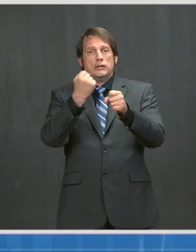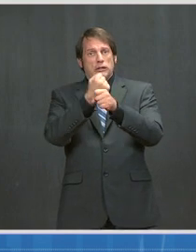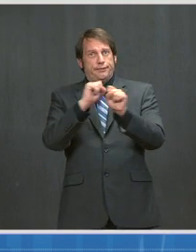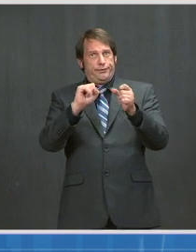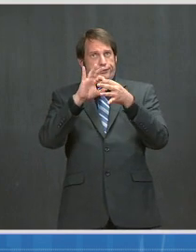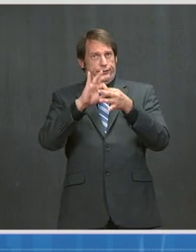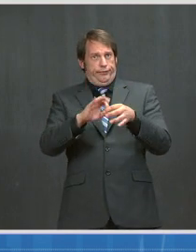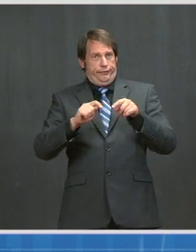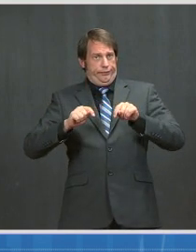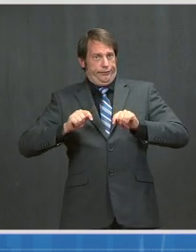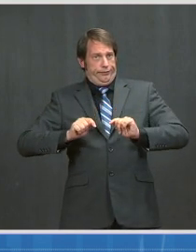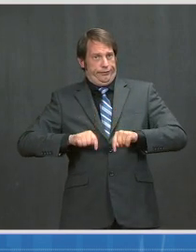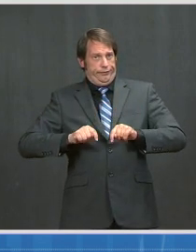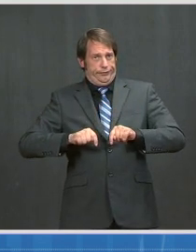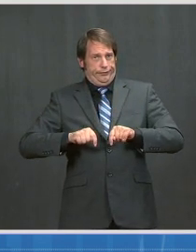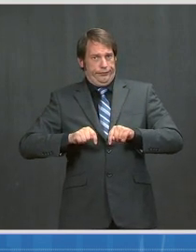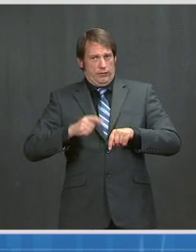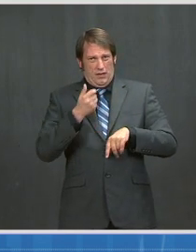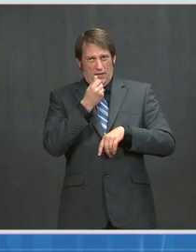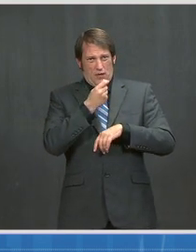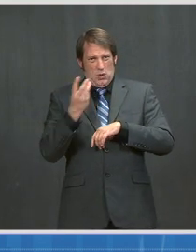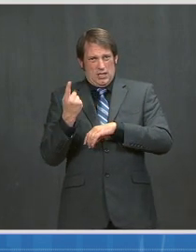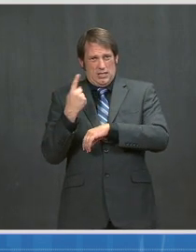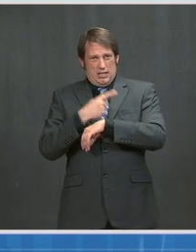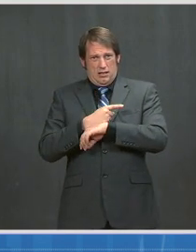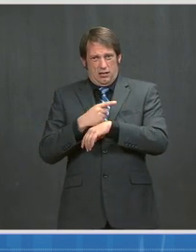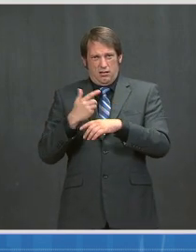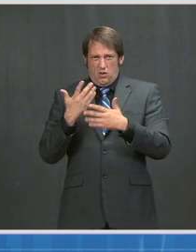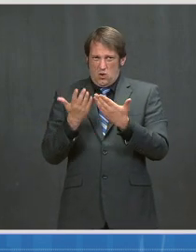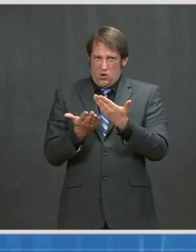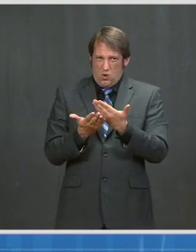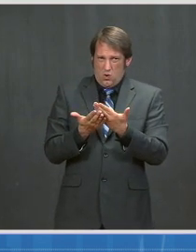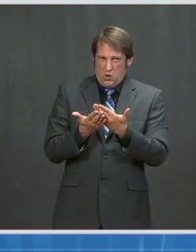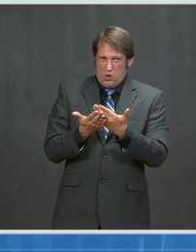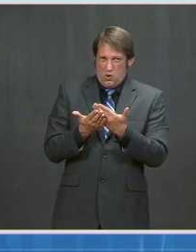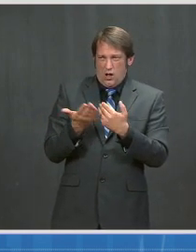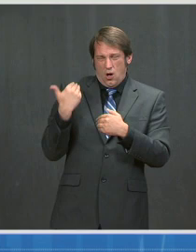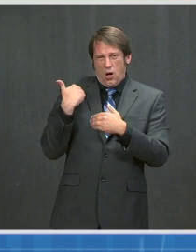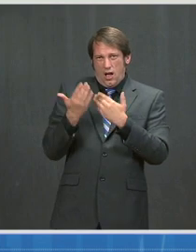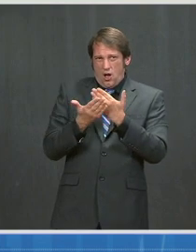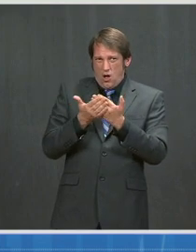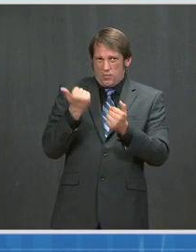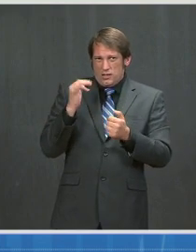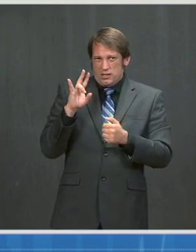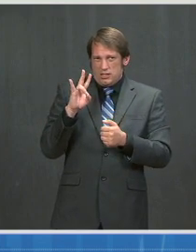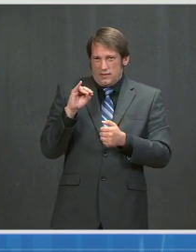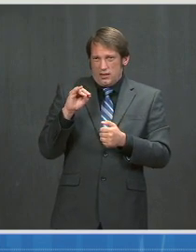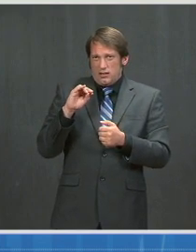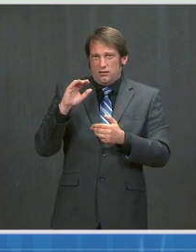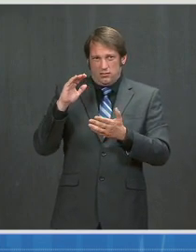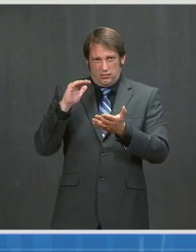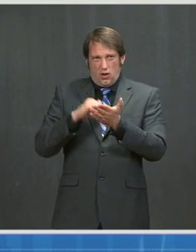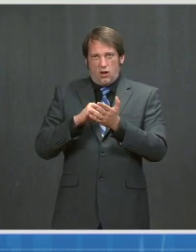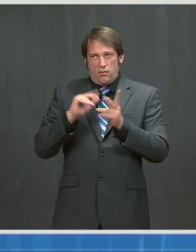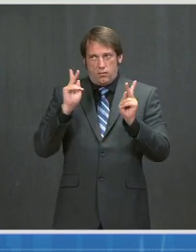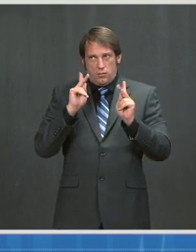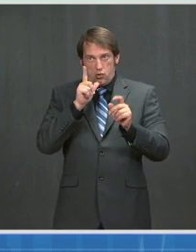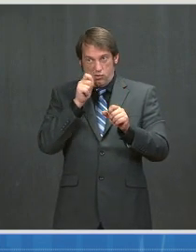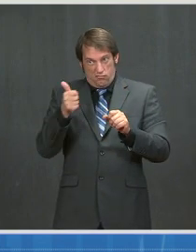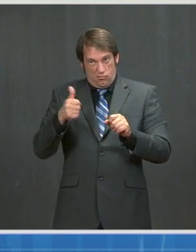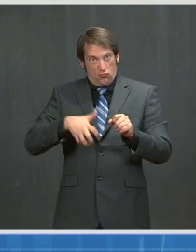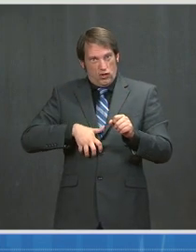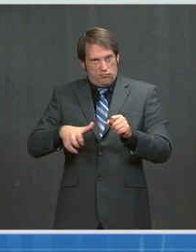as of a few days ago, there have been close to 70,000 V-Safe participants that were pregnant at the time they received the